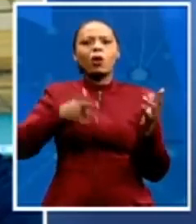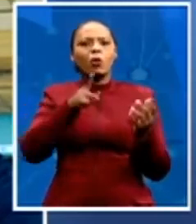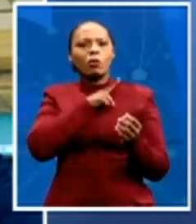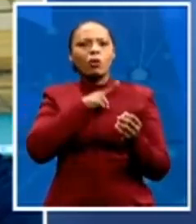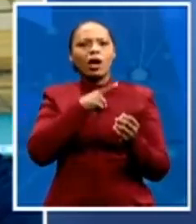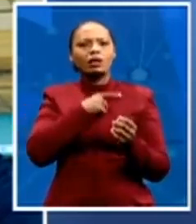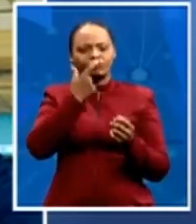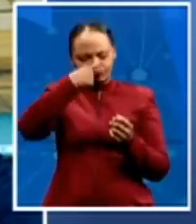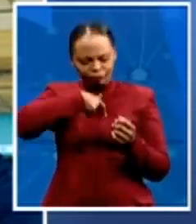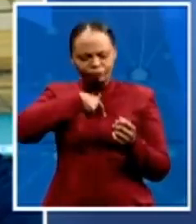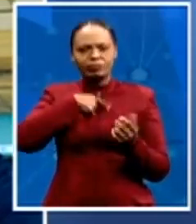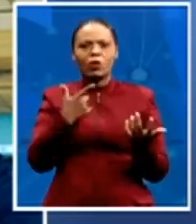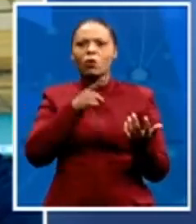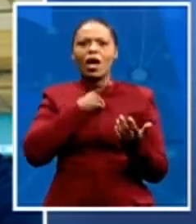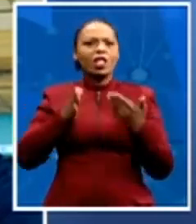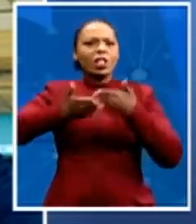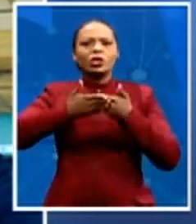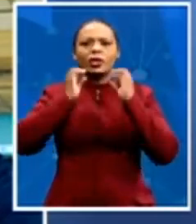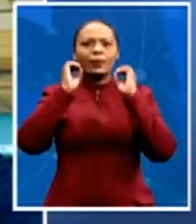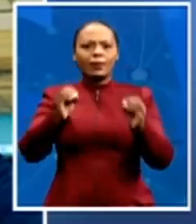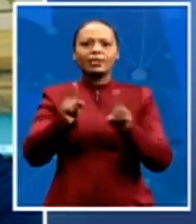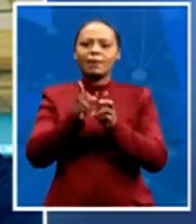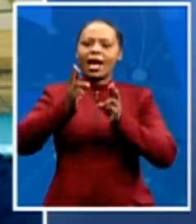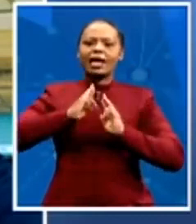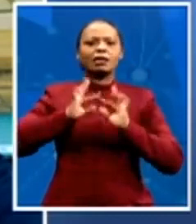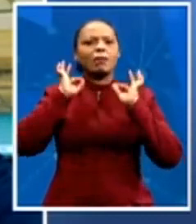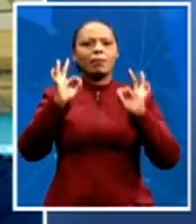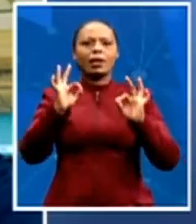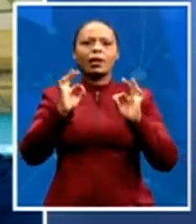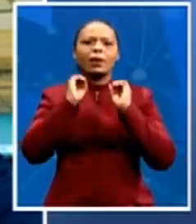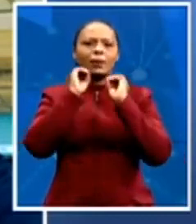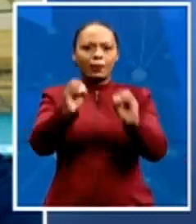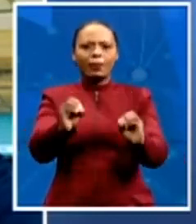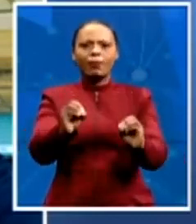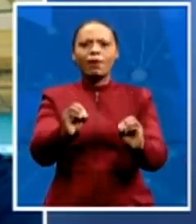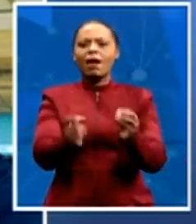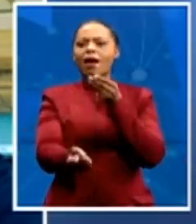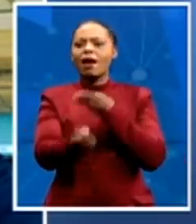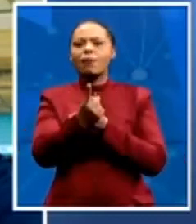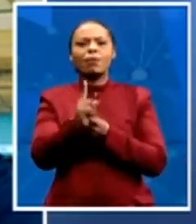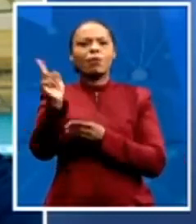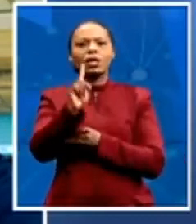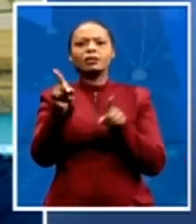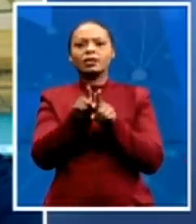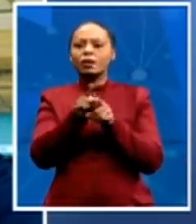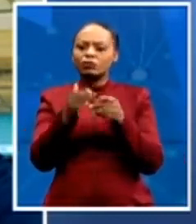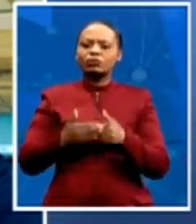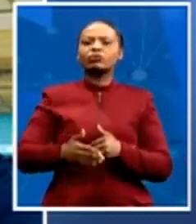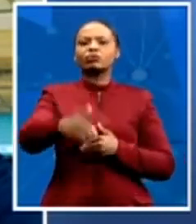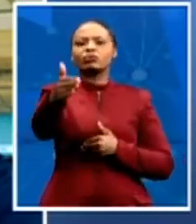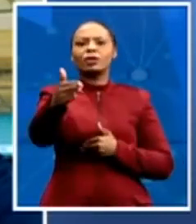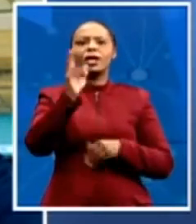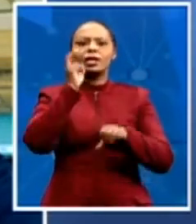proper answers in terms of who was supposed to take responsibility. But the church continued